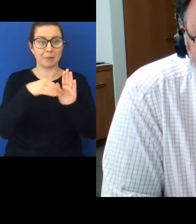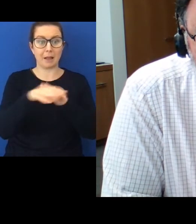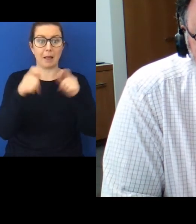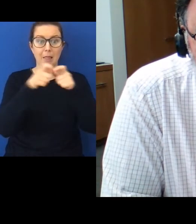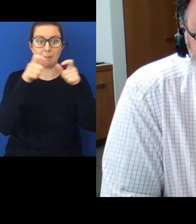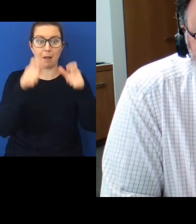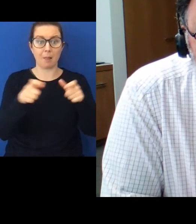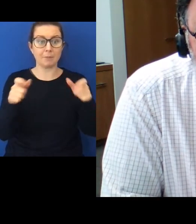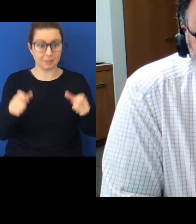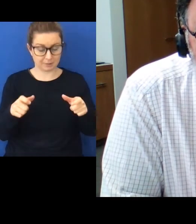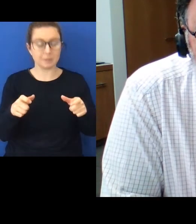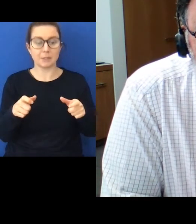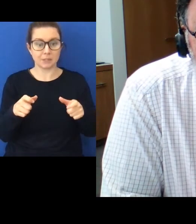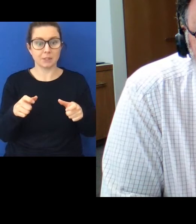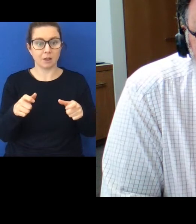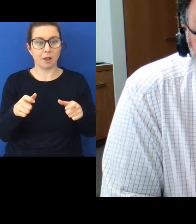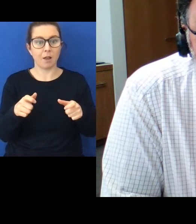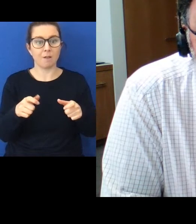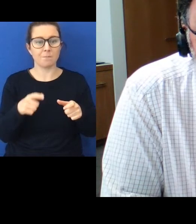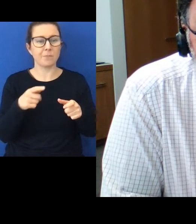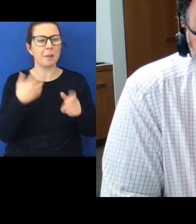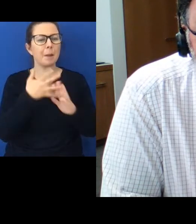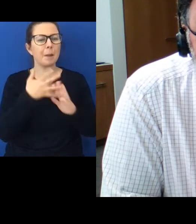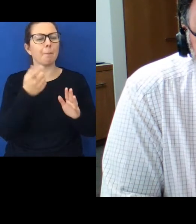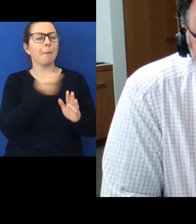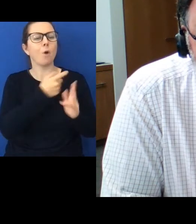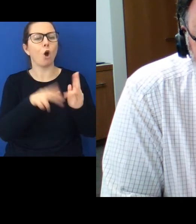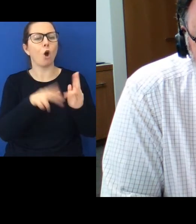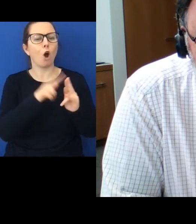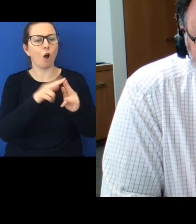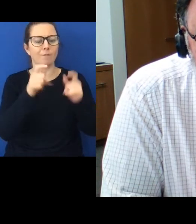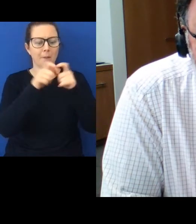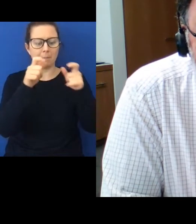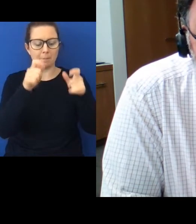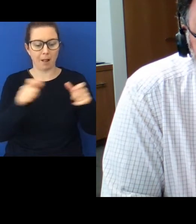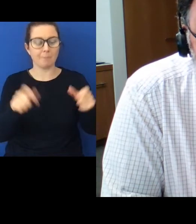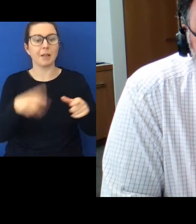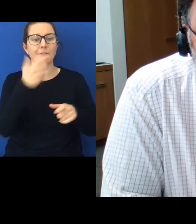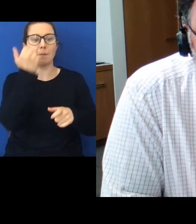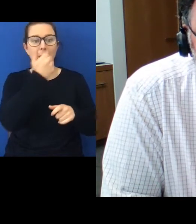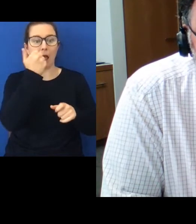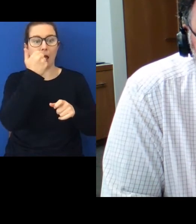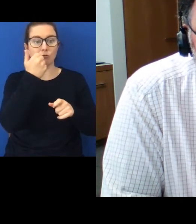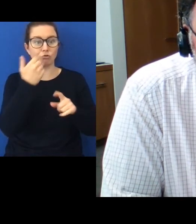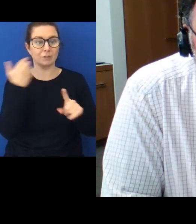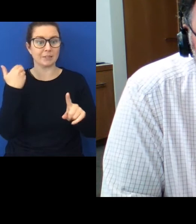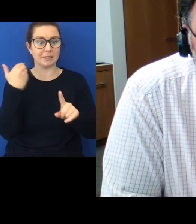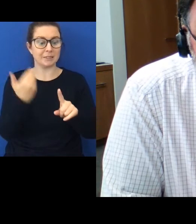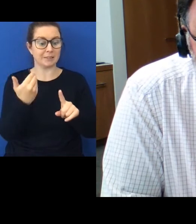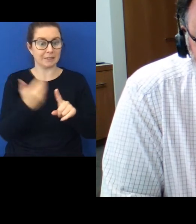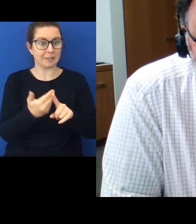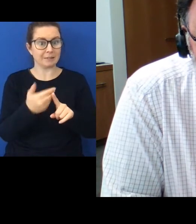that is, members of Parliament of Māori descent, exceeds that 16%